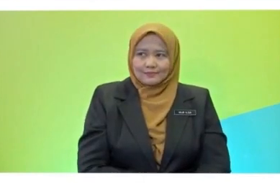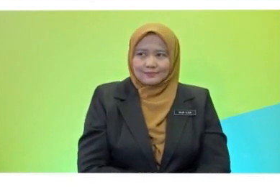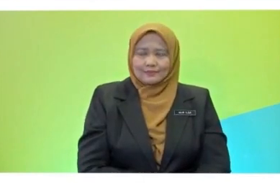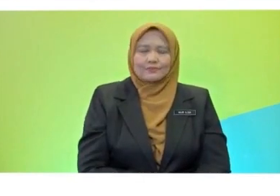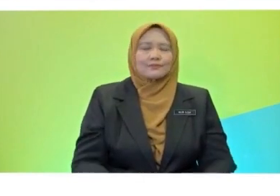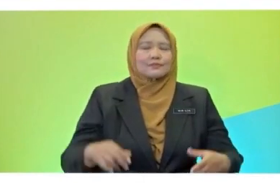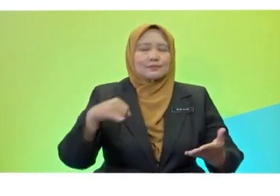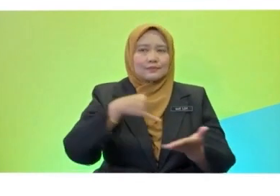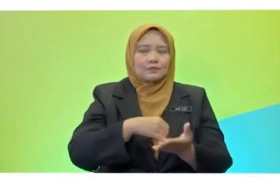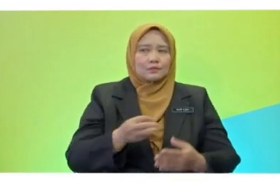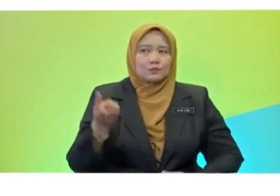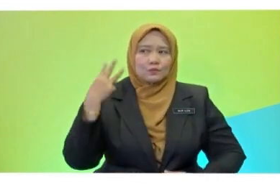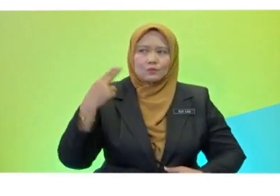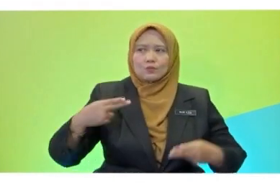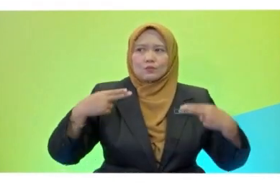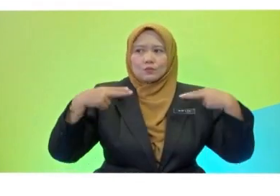It was holiday.